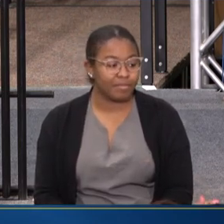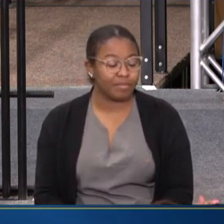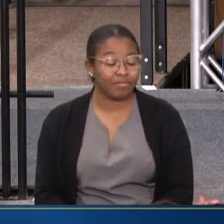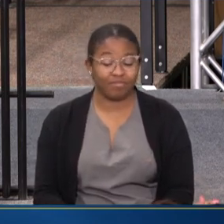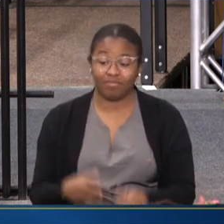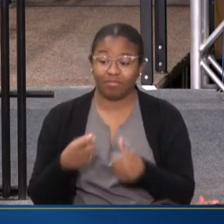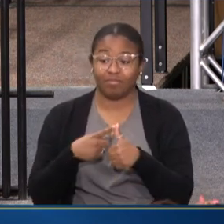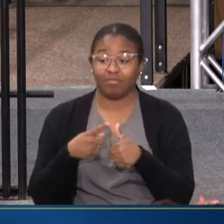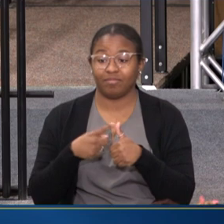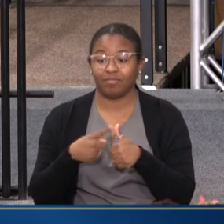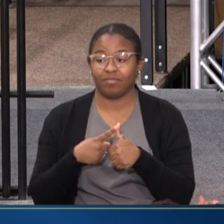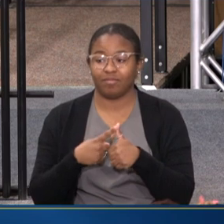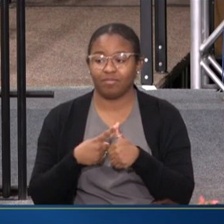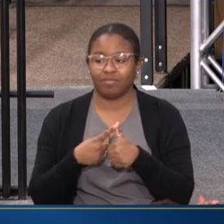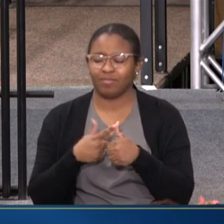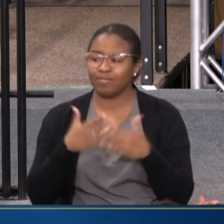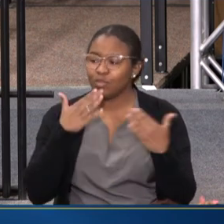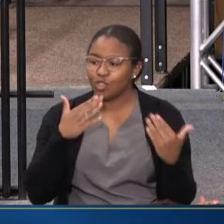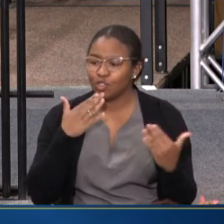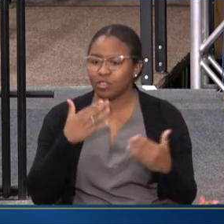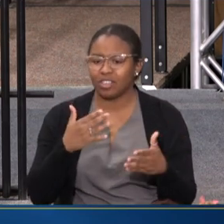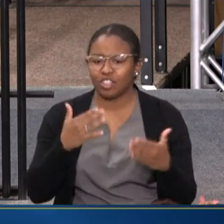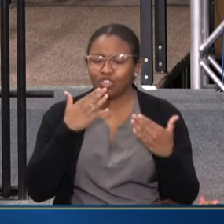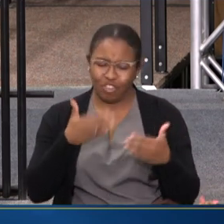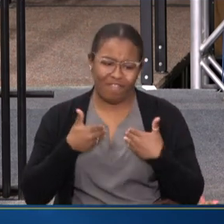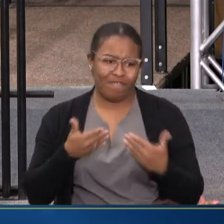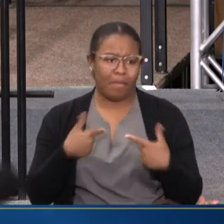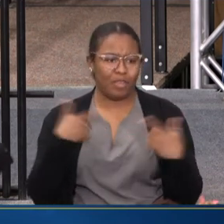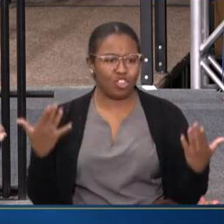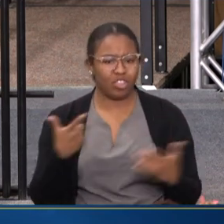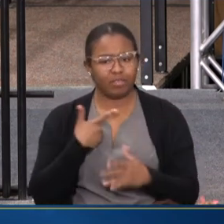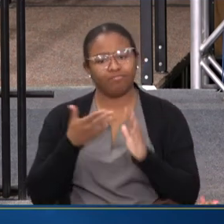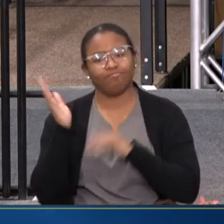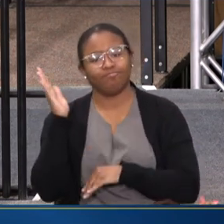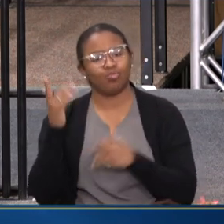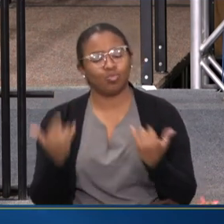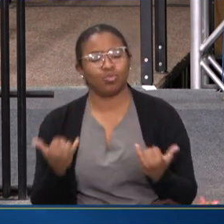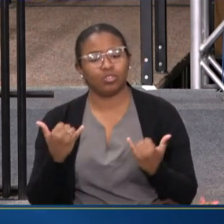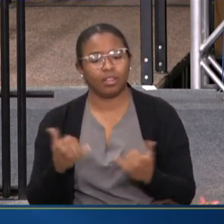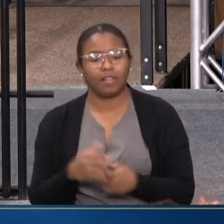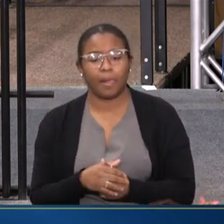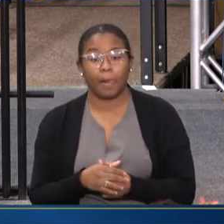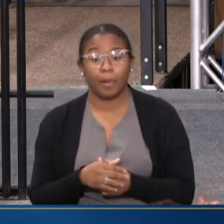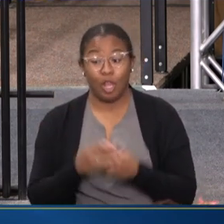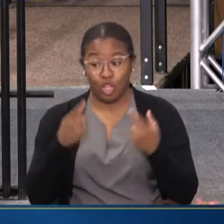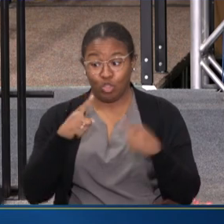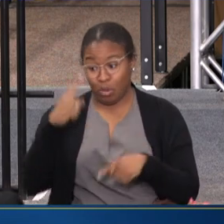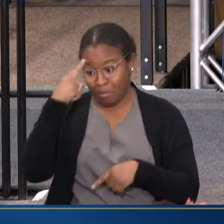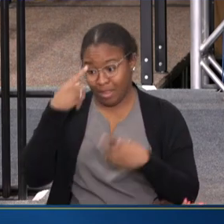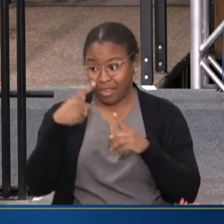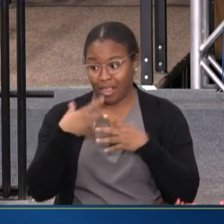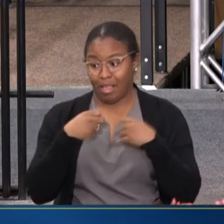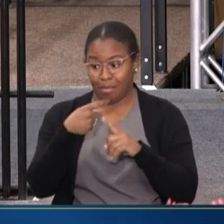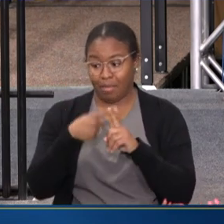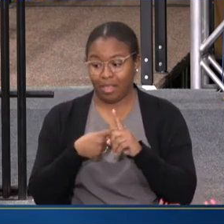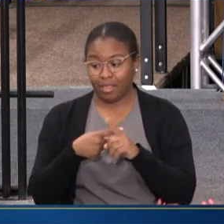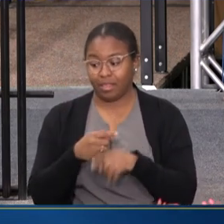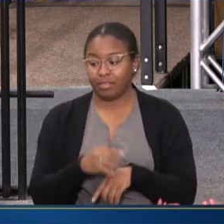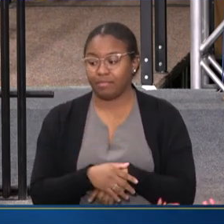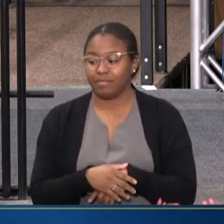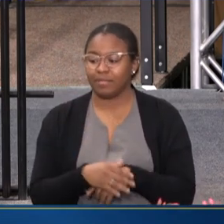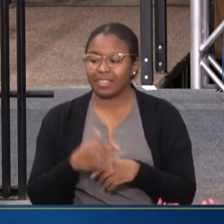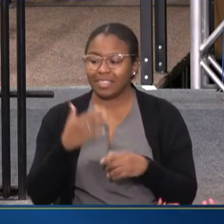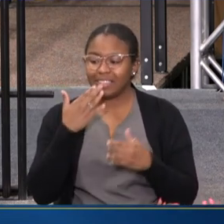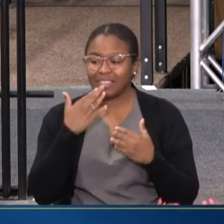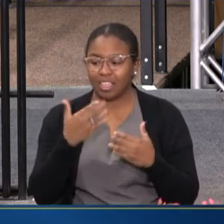FIRST OF ALL, THANK YOU. THANK YOU VERY MUCH FOR INVITING ME HERE TO SPEAK TODAY DURING MENTAL HEALTH MONTH. AND